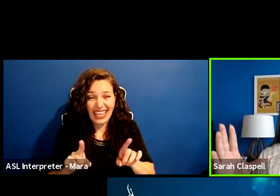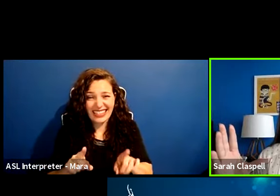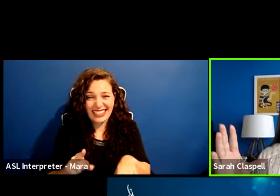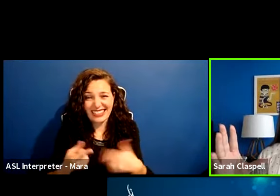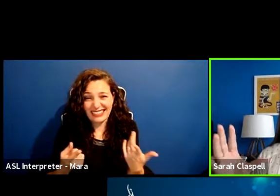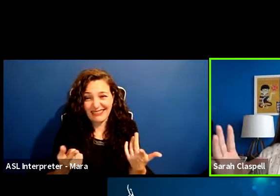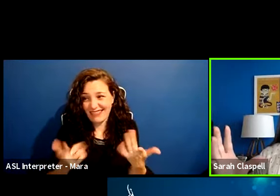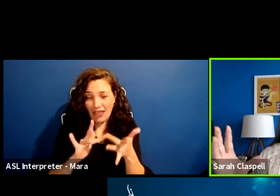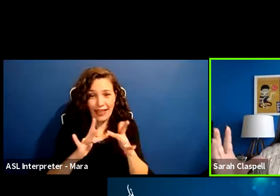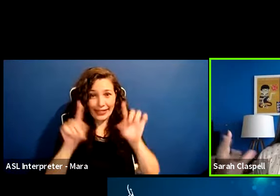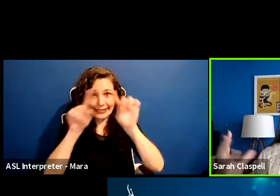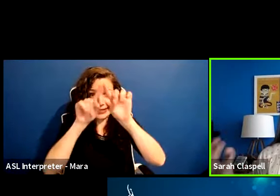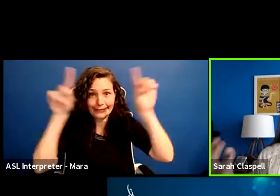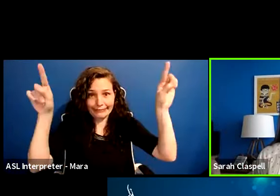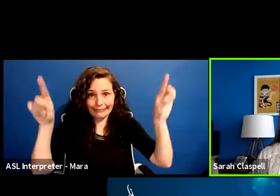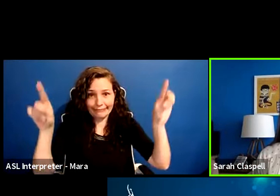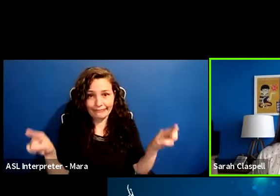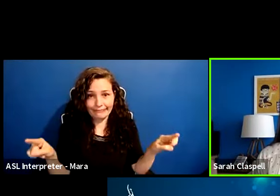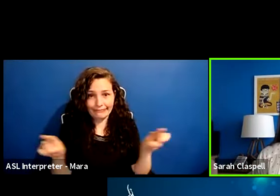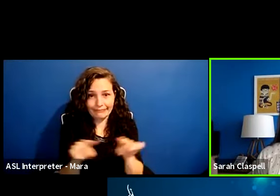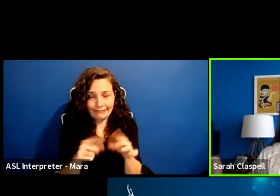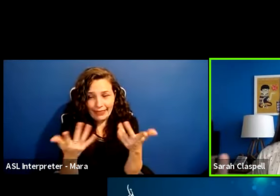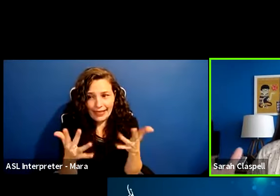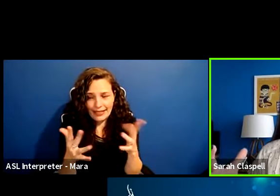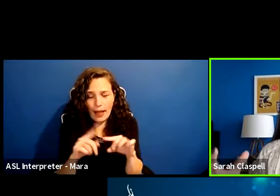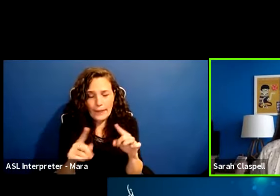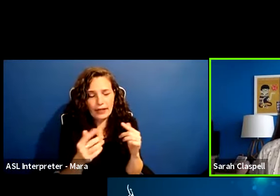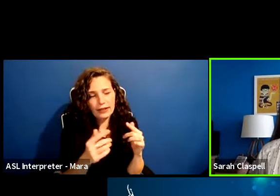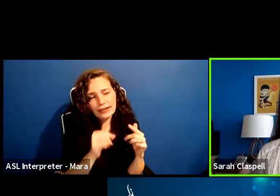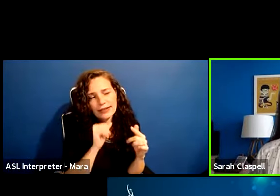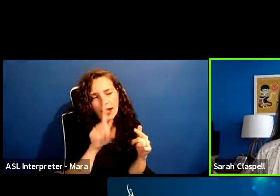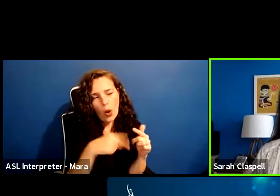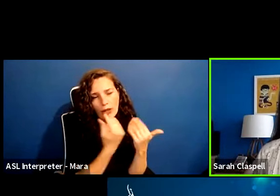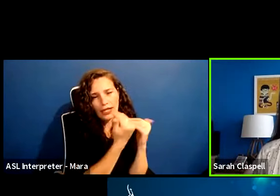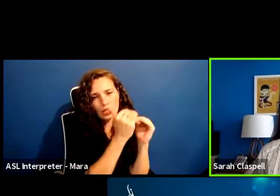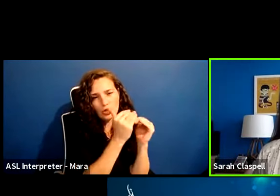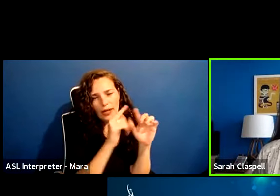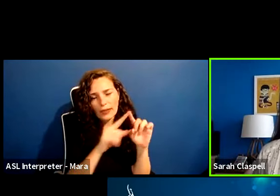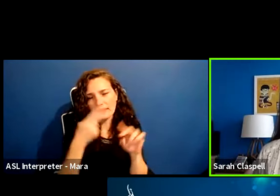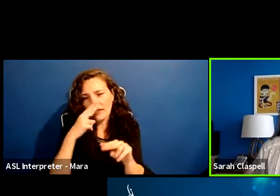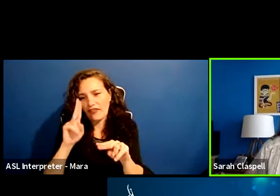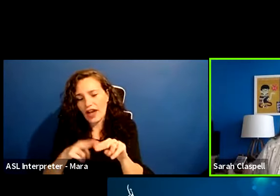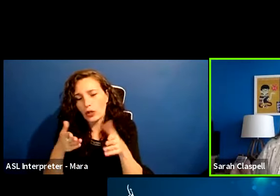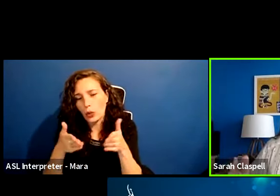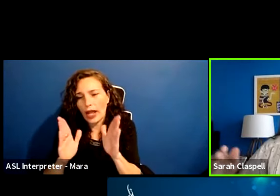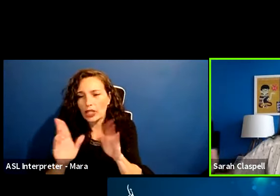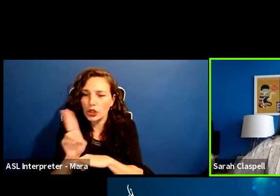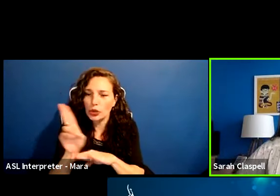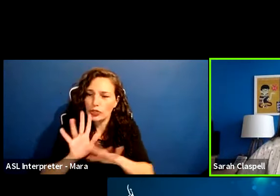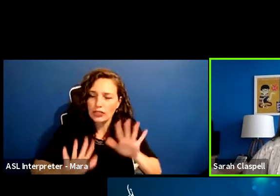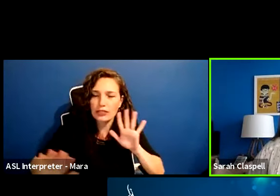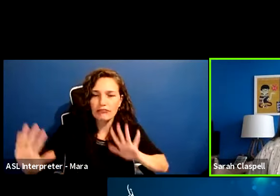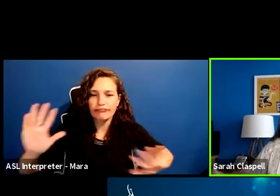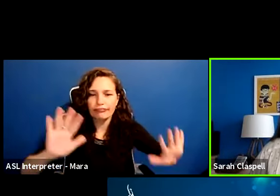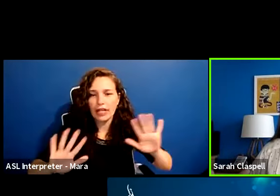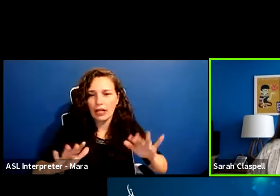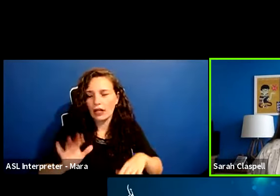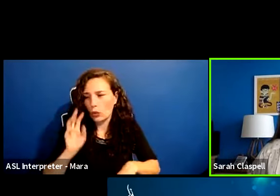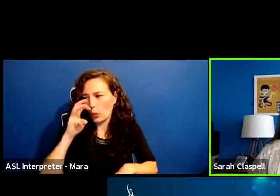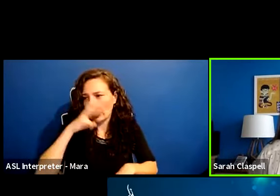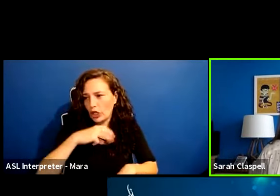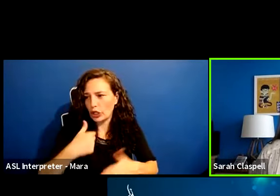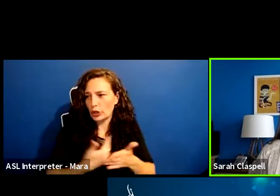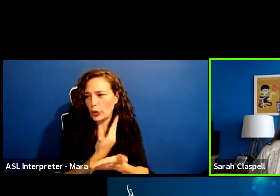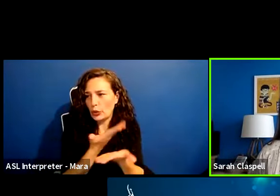to not think of it as a constraint, but think of it as a fun way to use this in a weird new way.